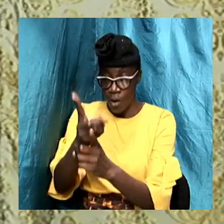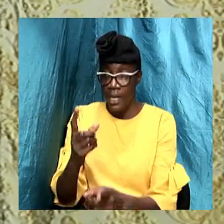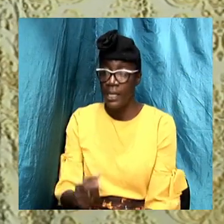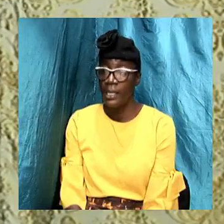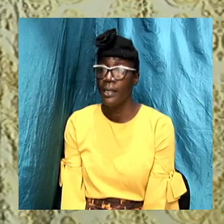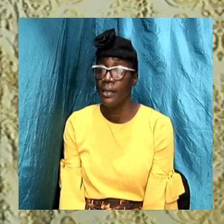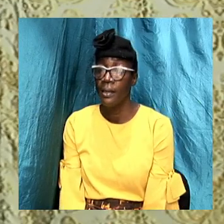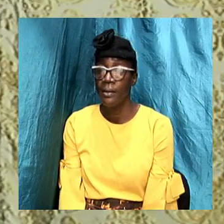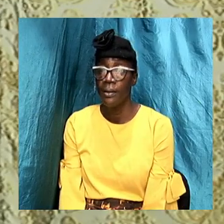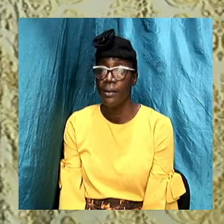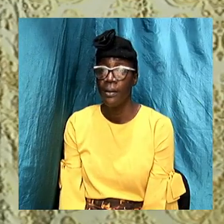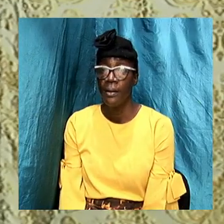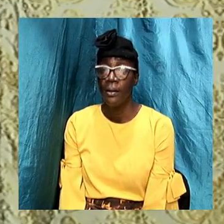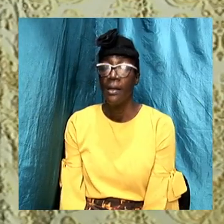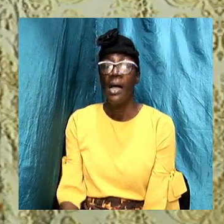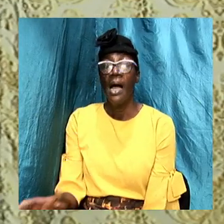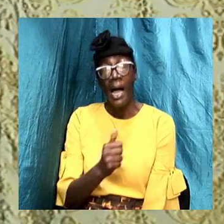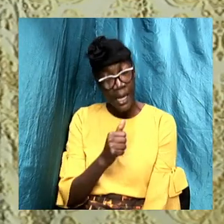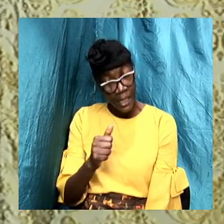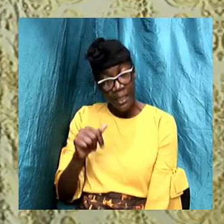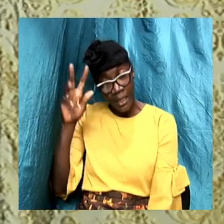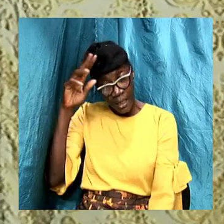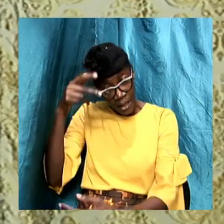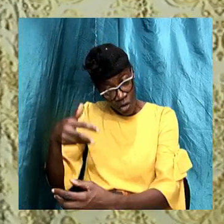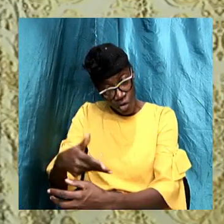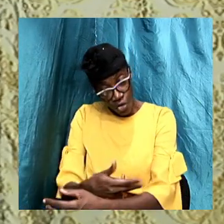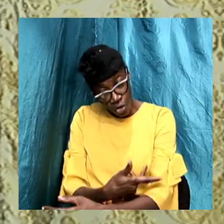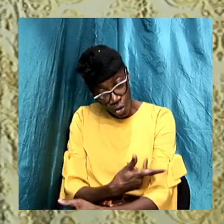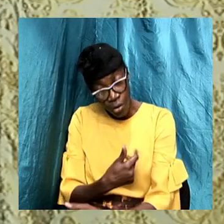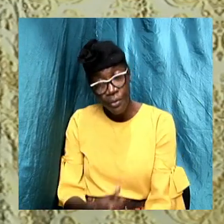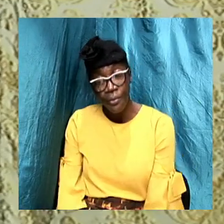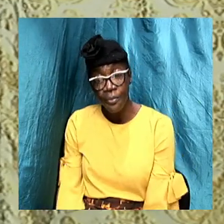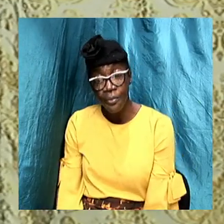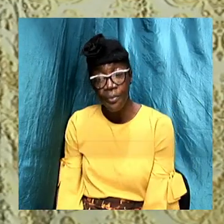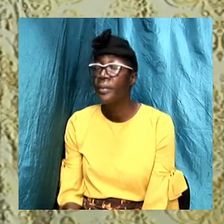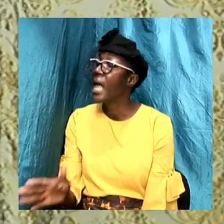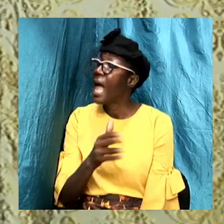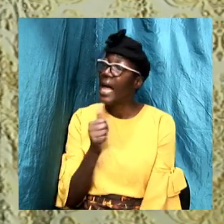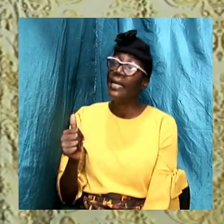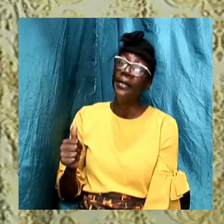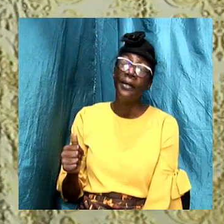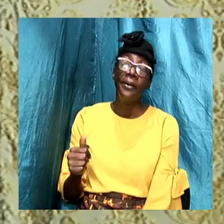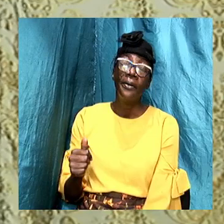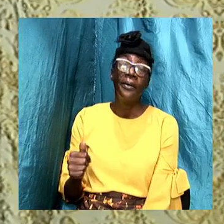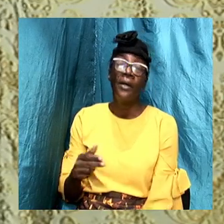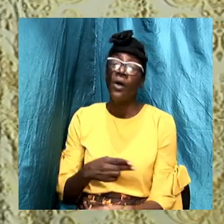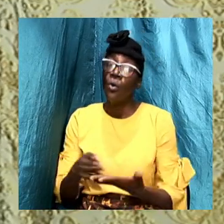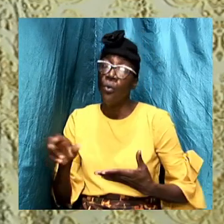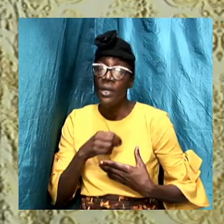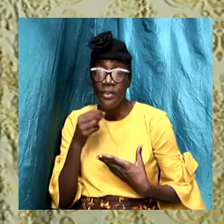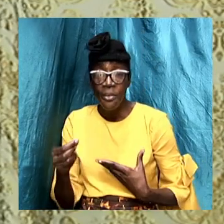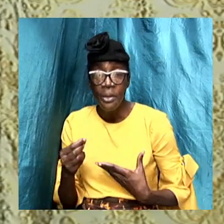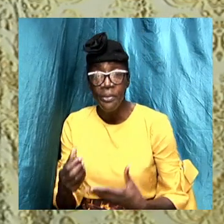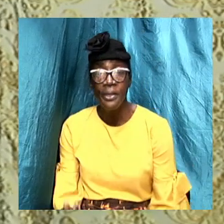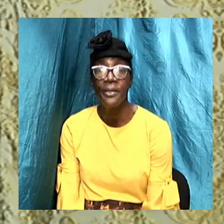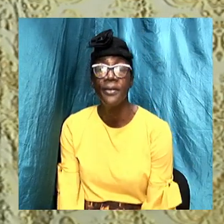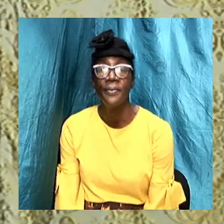and of the Son and of the Holy Ghost